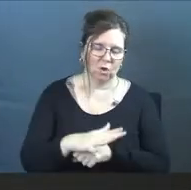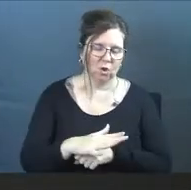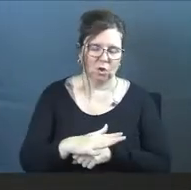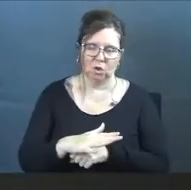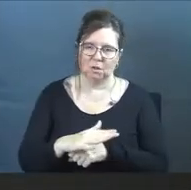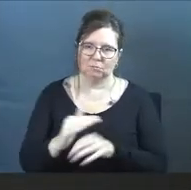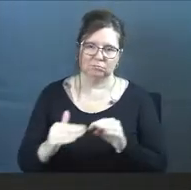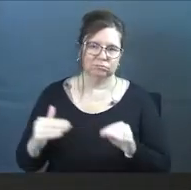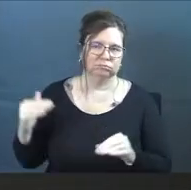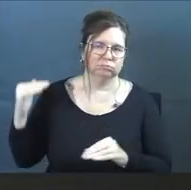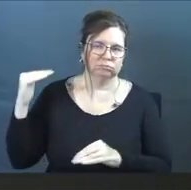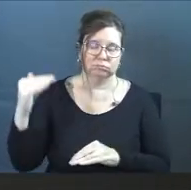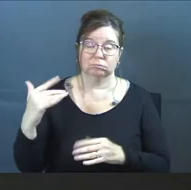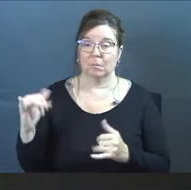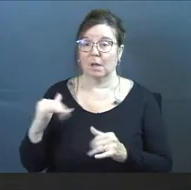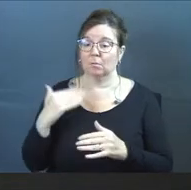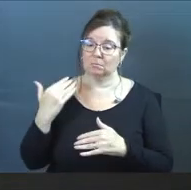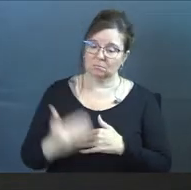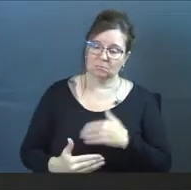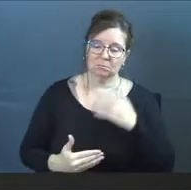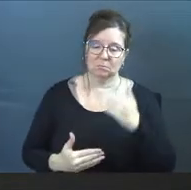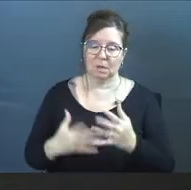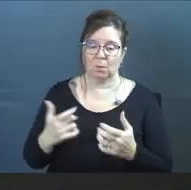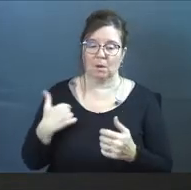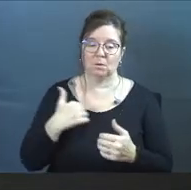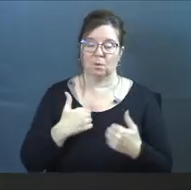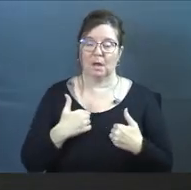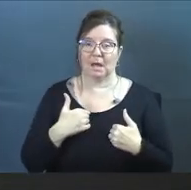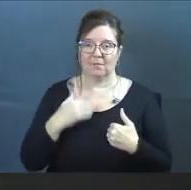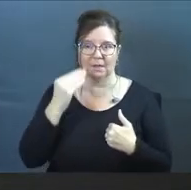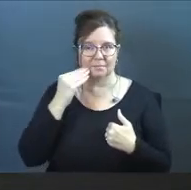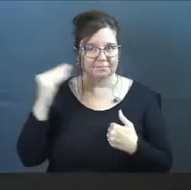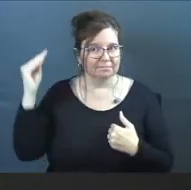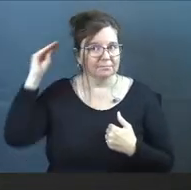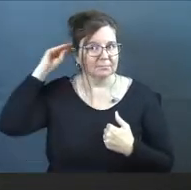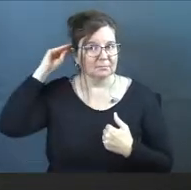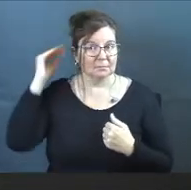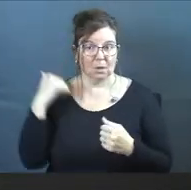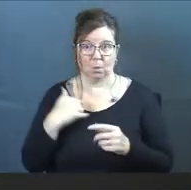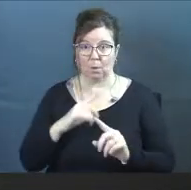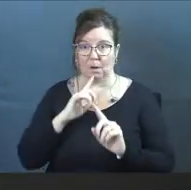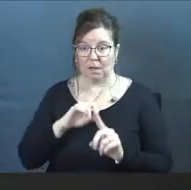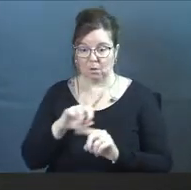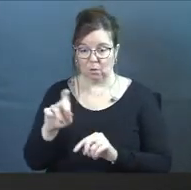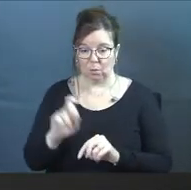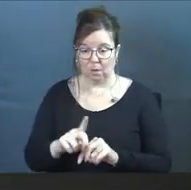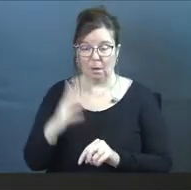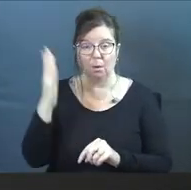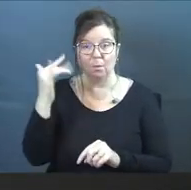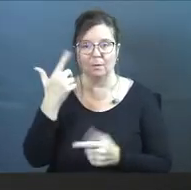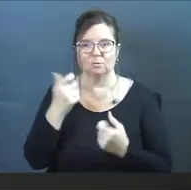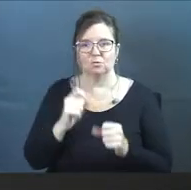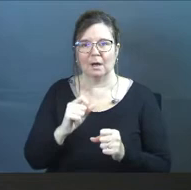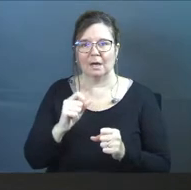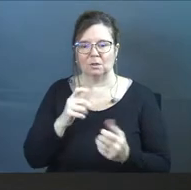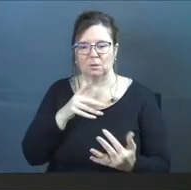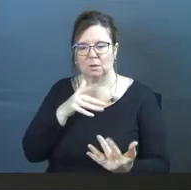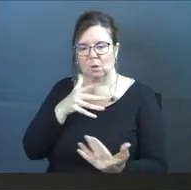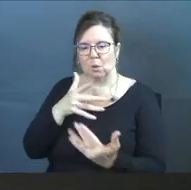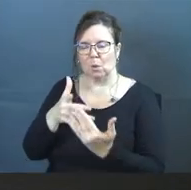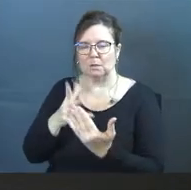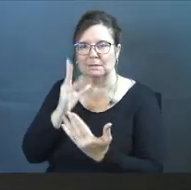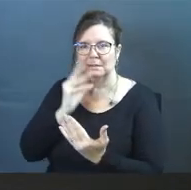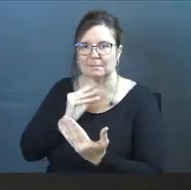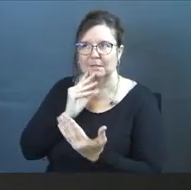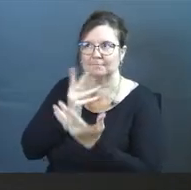fullest. And I want to, as we're going through that, I want us to have that in the back of our minds that as we're answering this question, it's because we're trying to get closer to